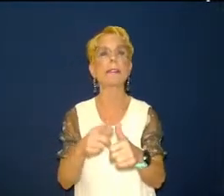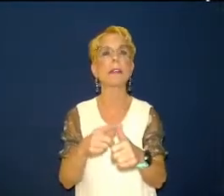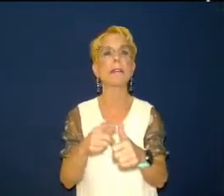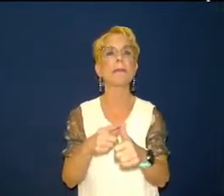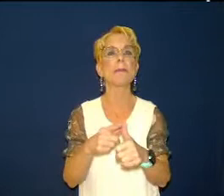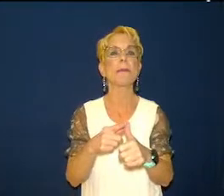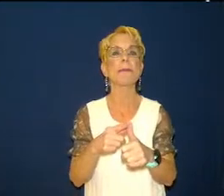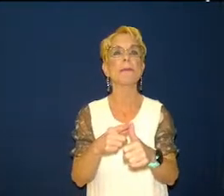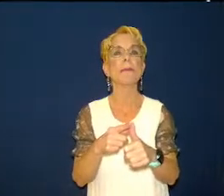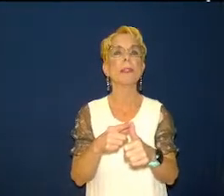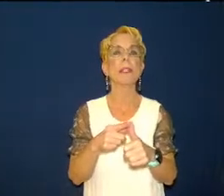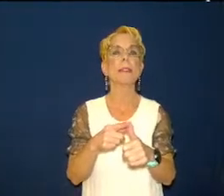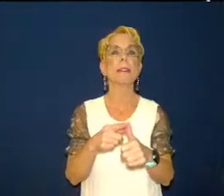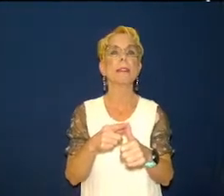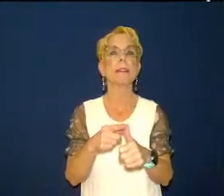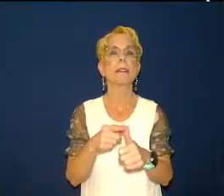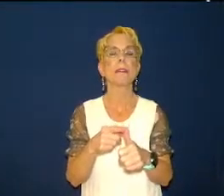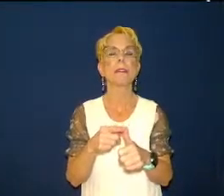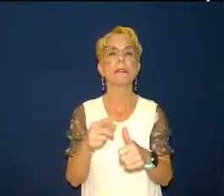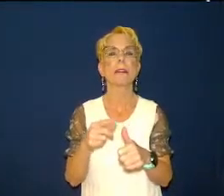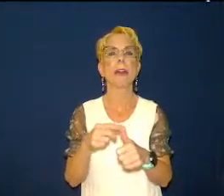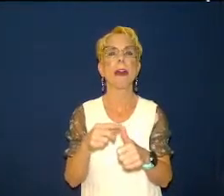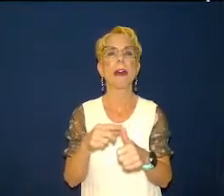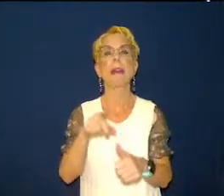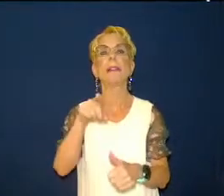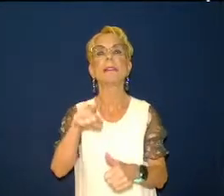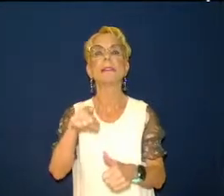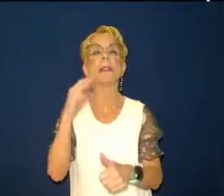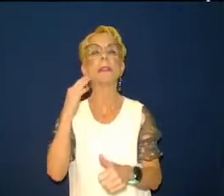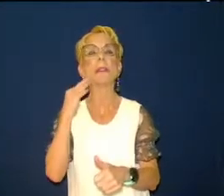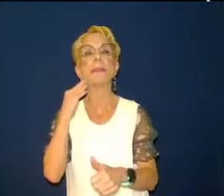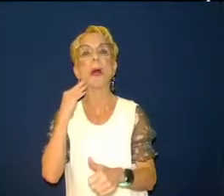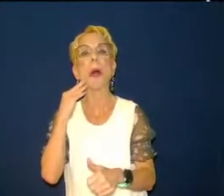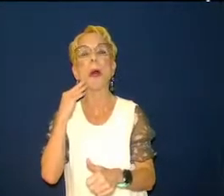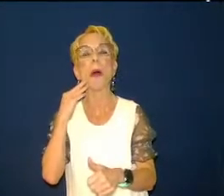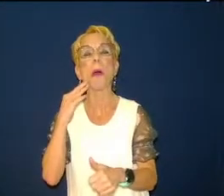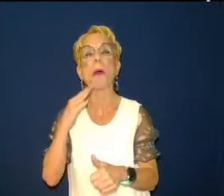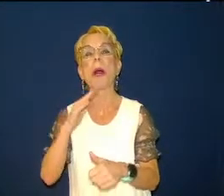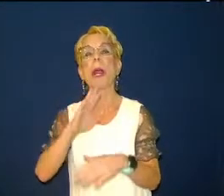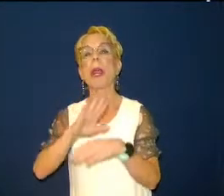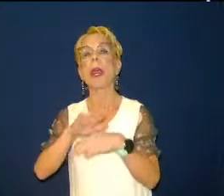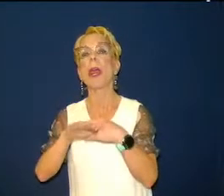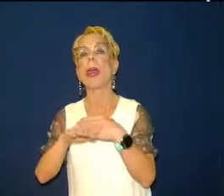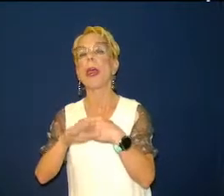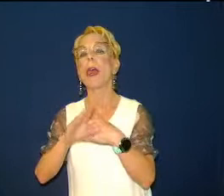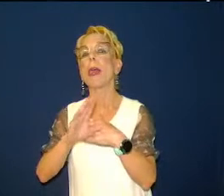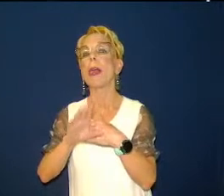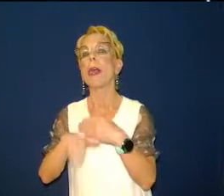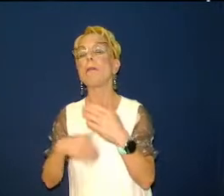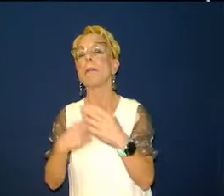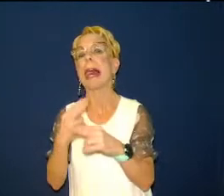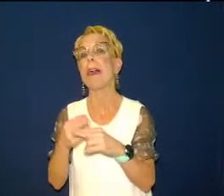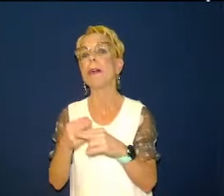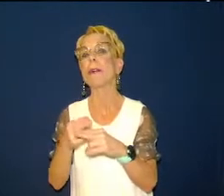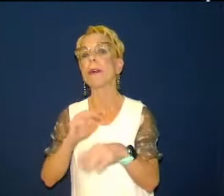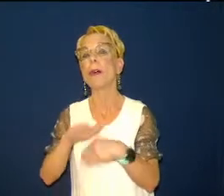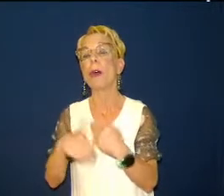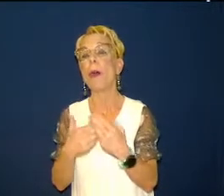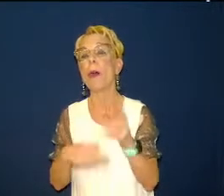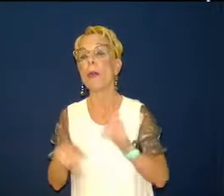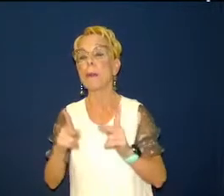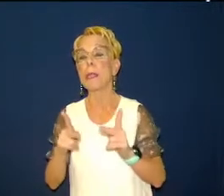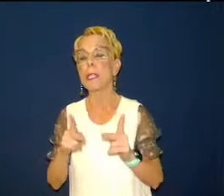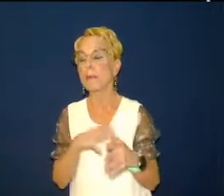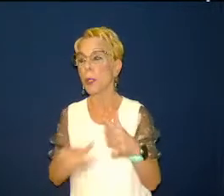you and are you doing something about it if i can say no i'm really not aware of that then it's time for me to wake up